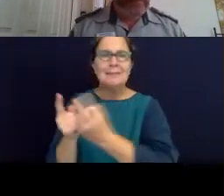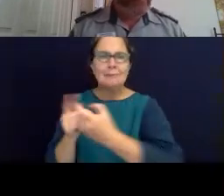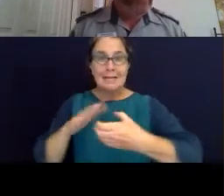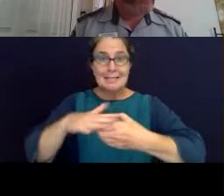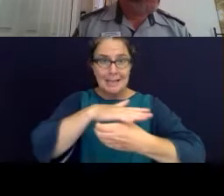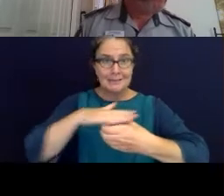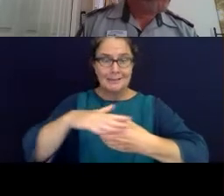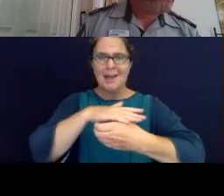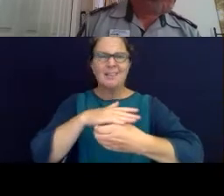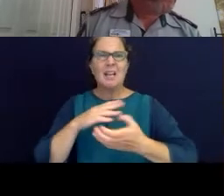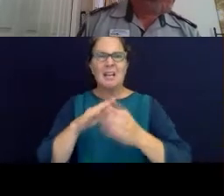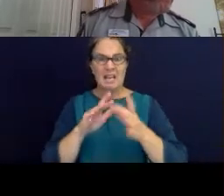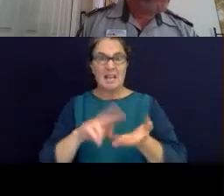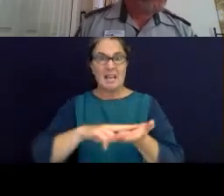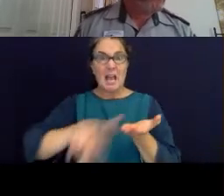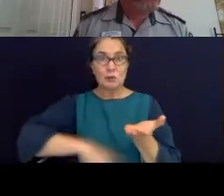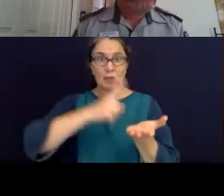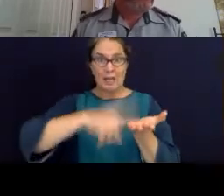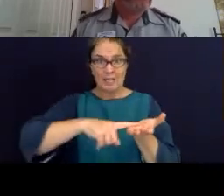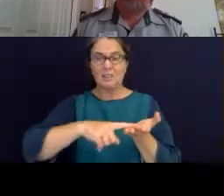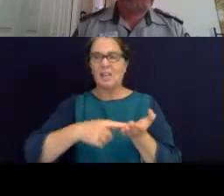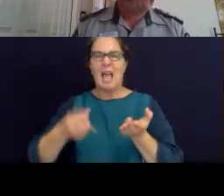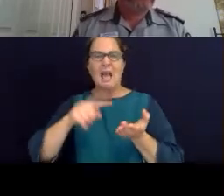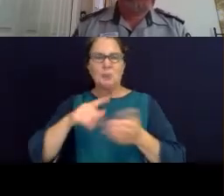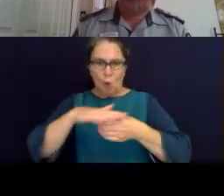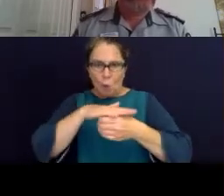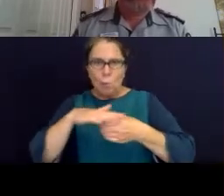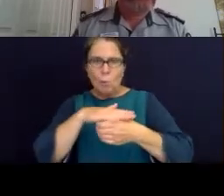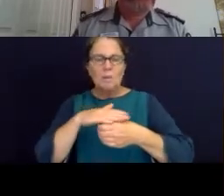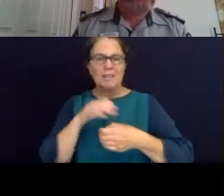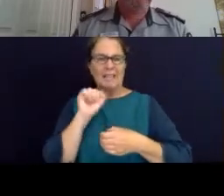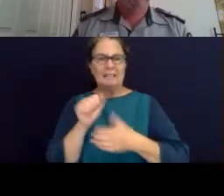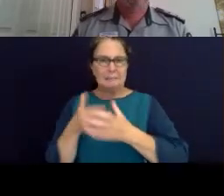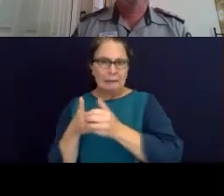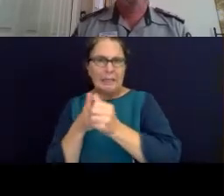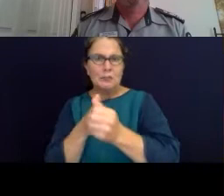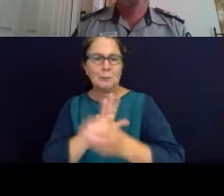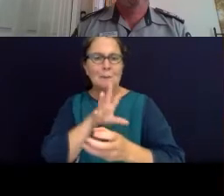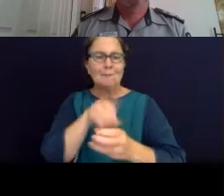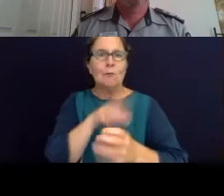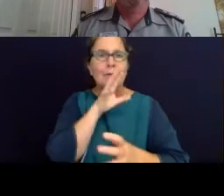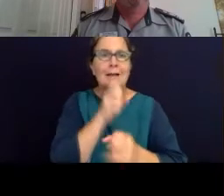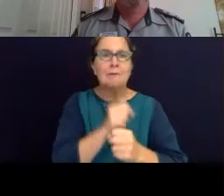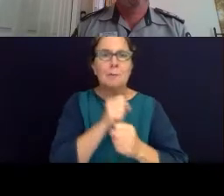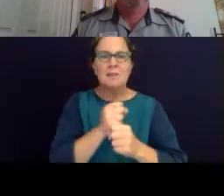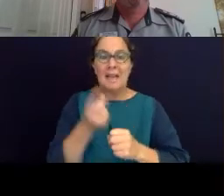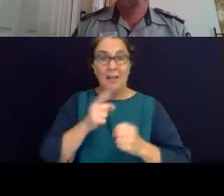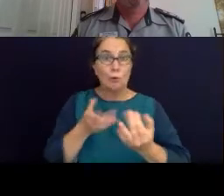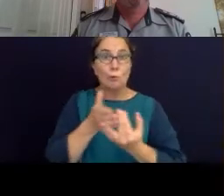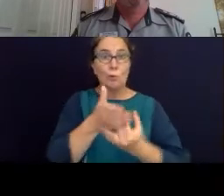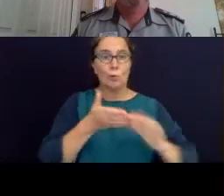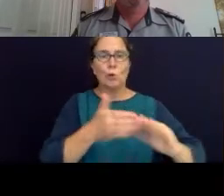experience has led to a number of significant leadership of advisory roles in government and across the community community sector.